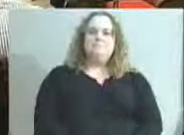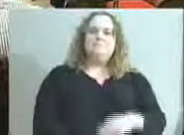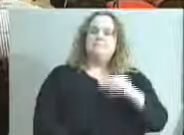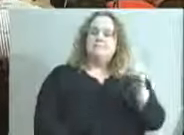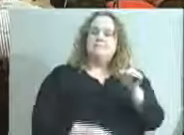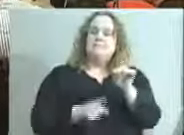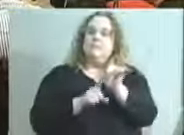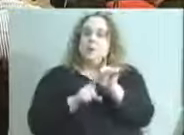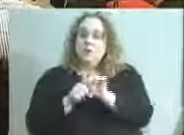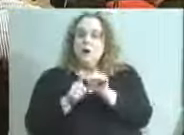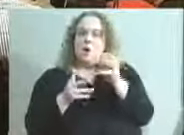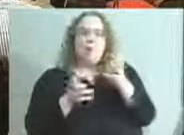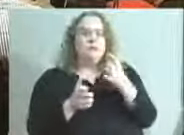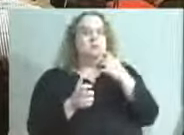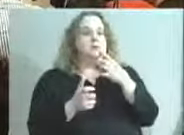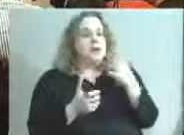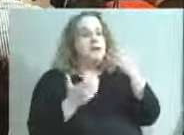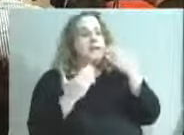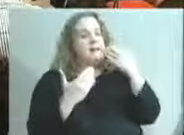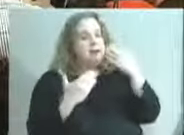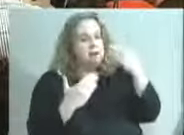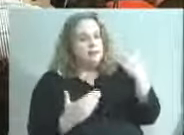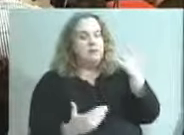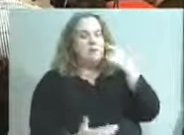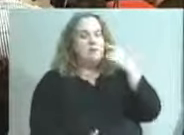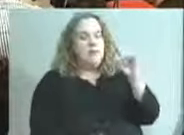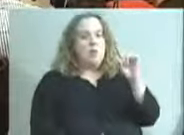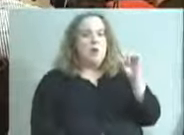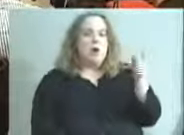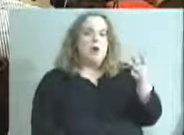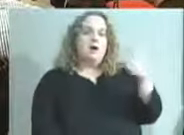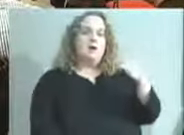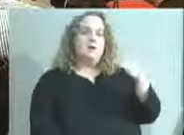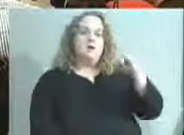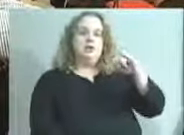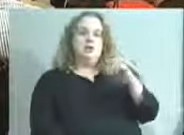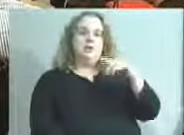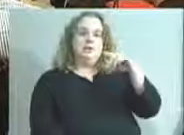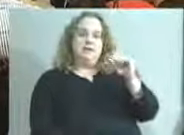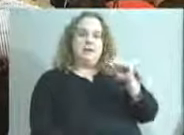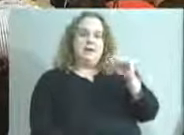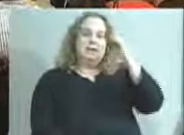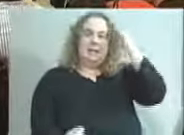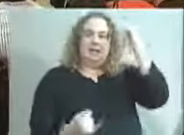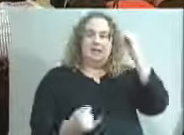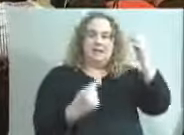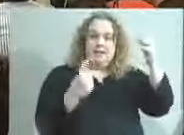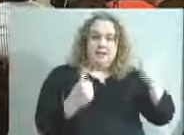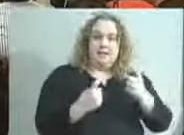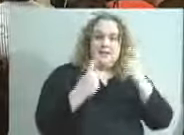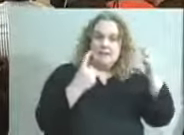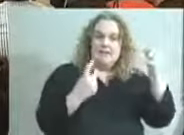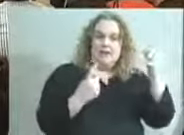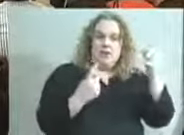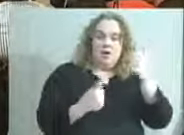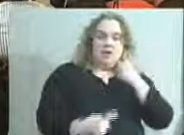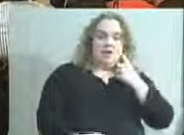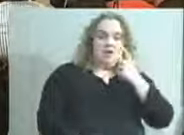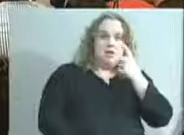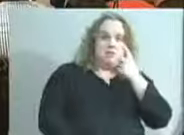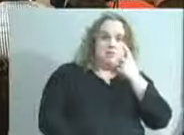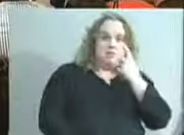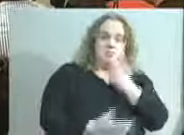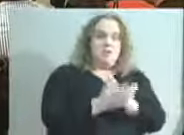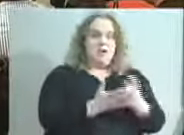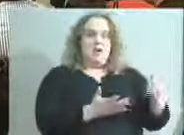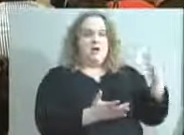but I also want to thank you for coming to JCPS's Idea Festival the other day. It's a big, big thrill